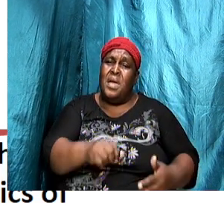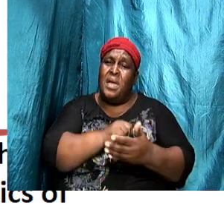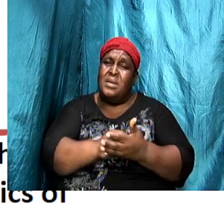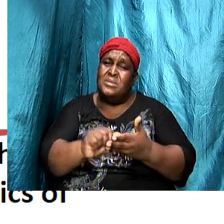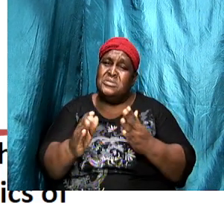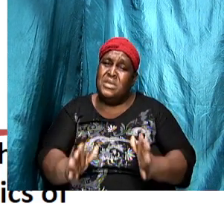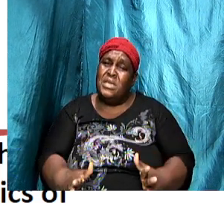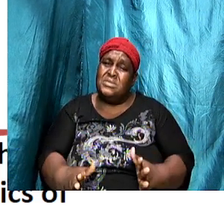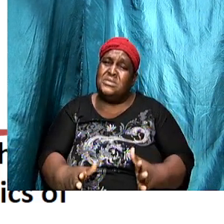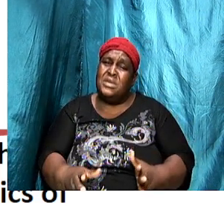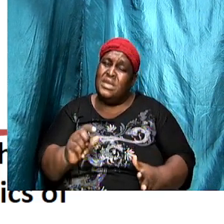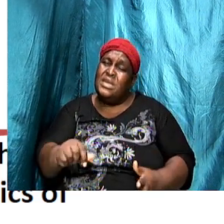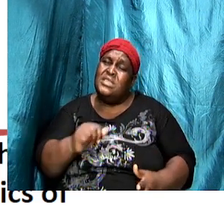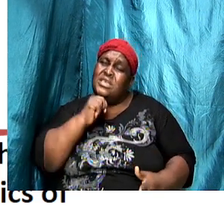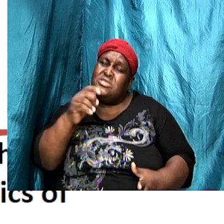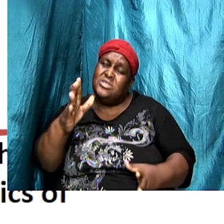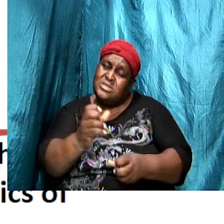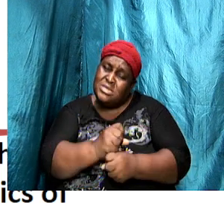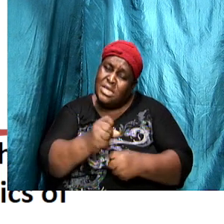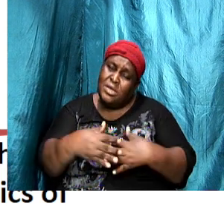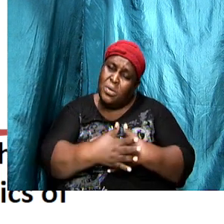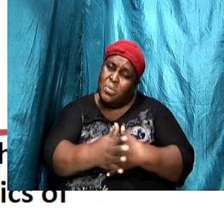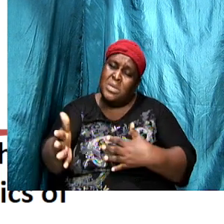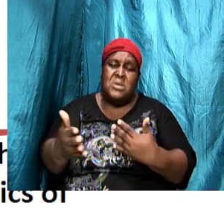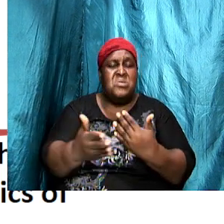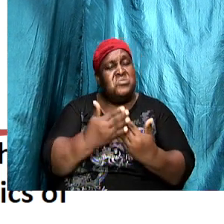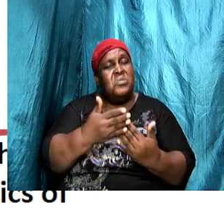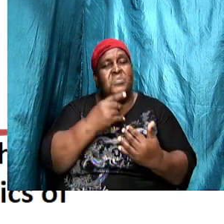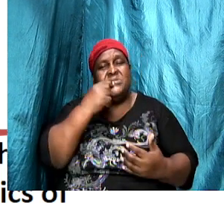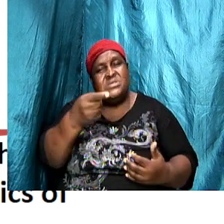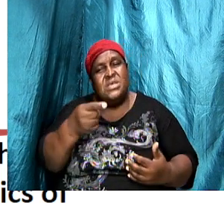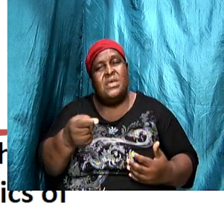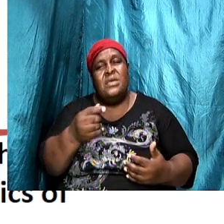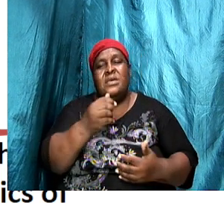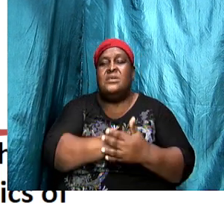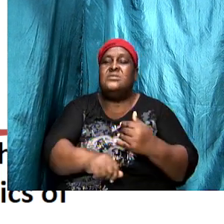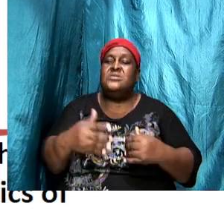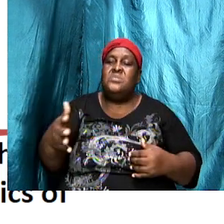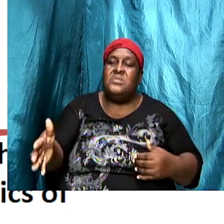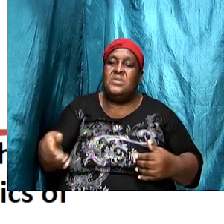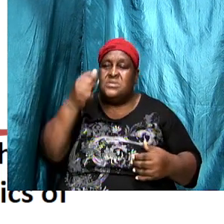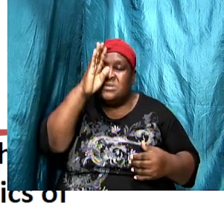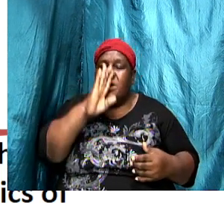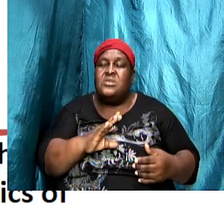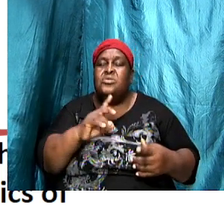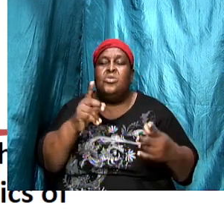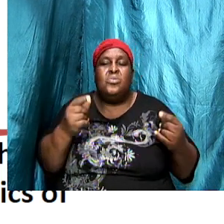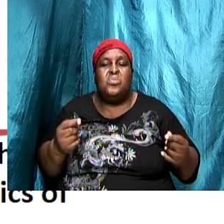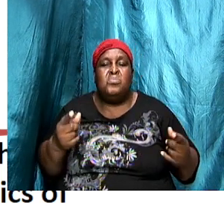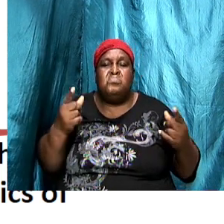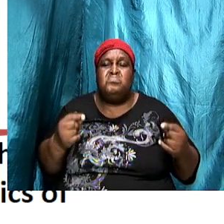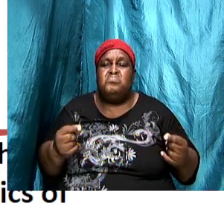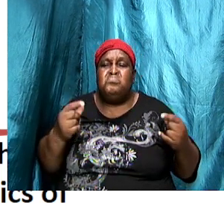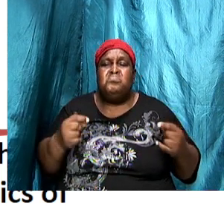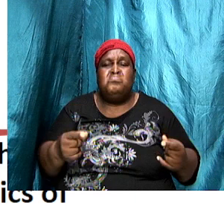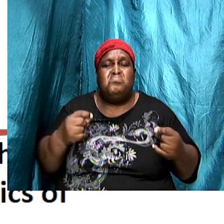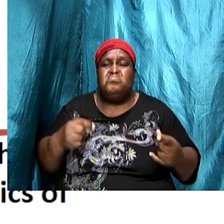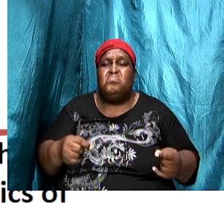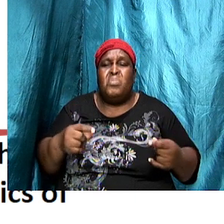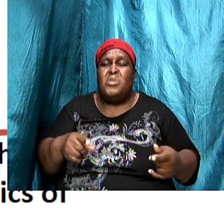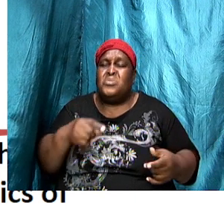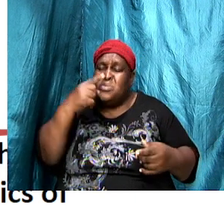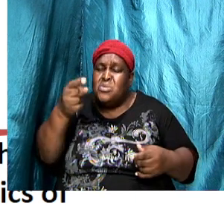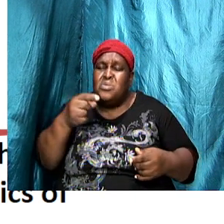that away this is simply saying that there are some things that God is going to do as it relates to his body